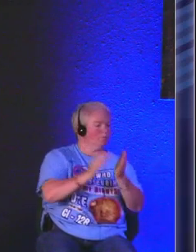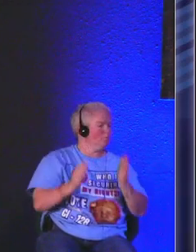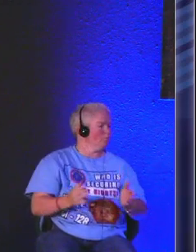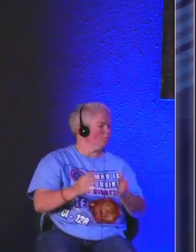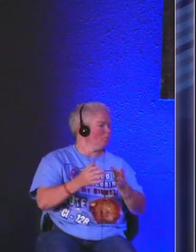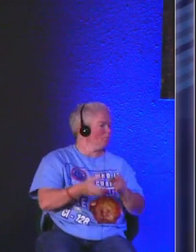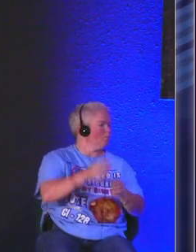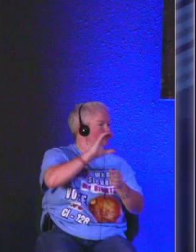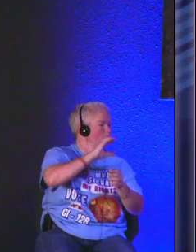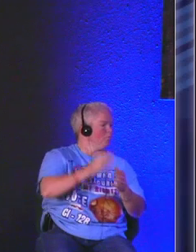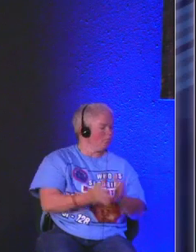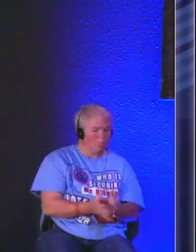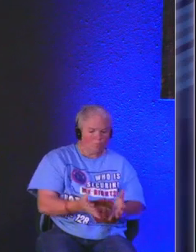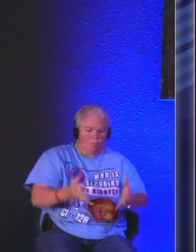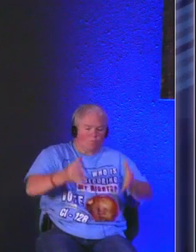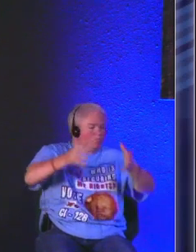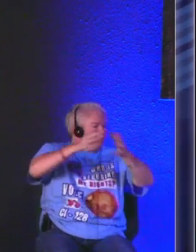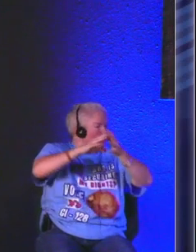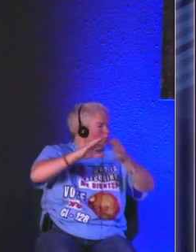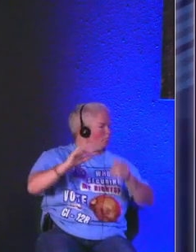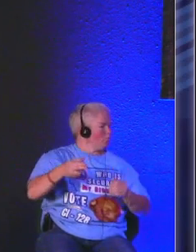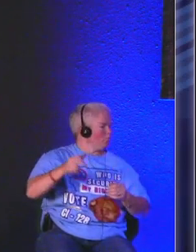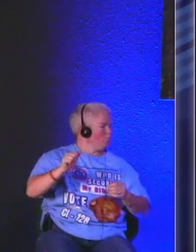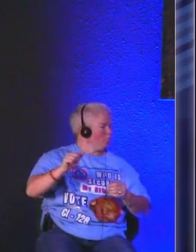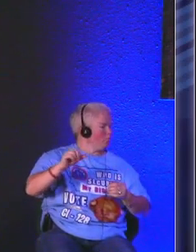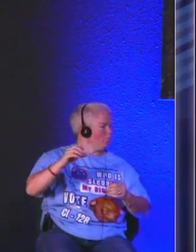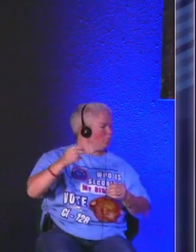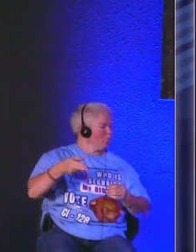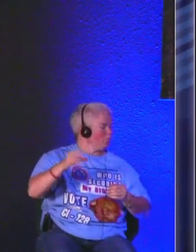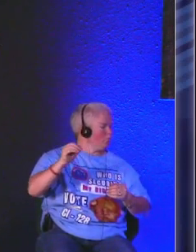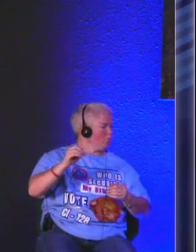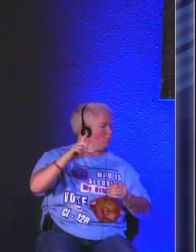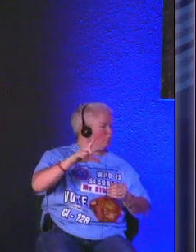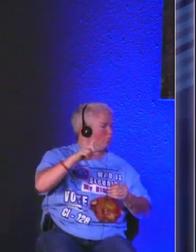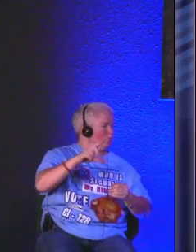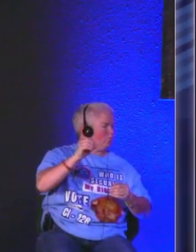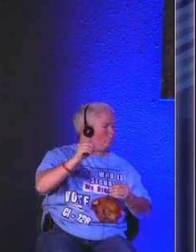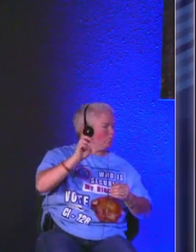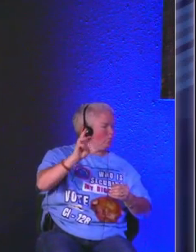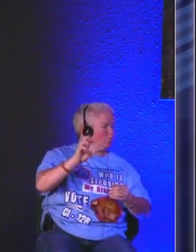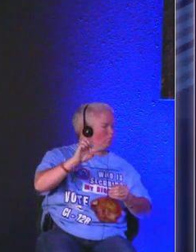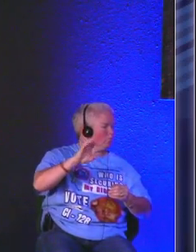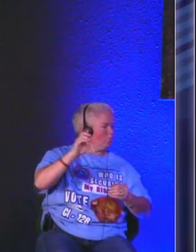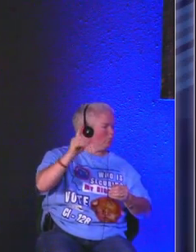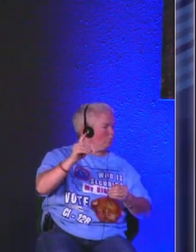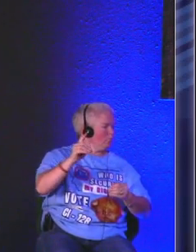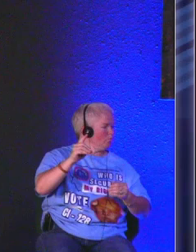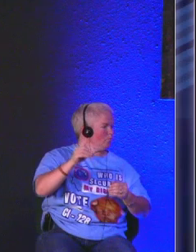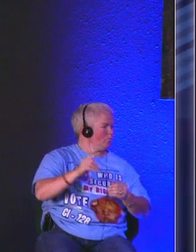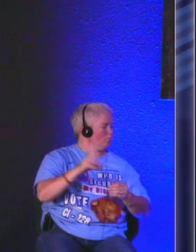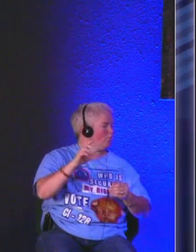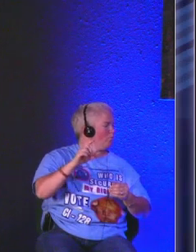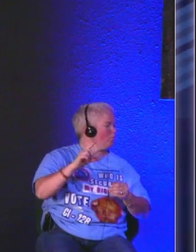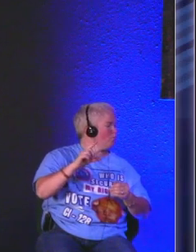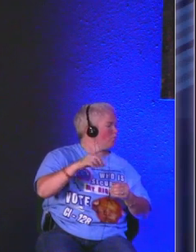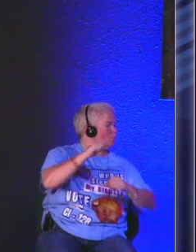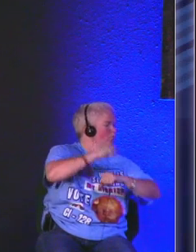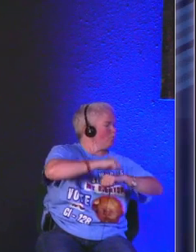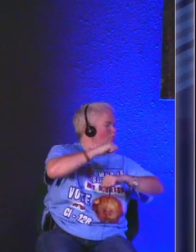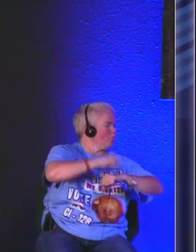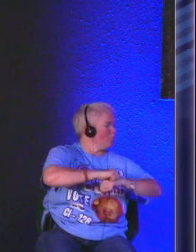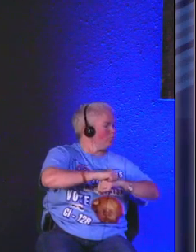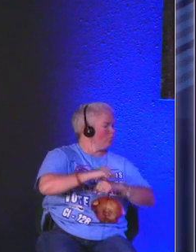which was a large hollowed out stone that could hold 40 to 50 gallons of water